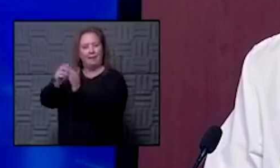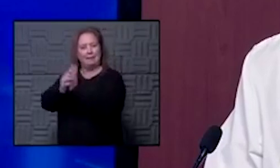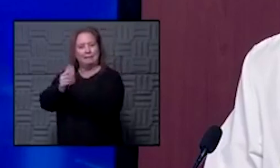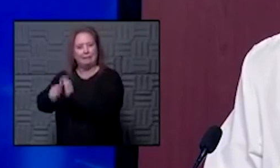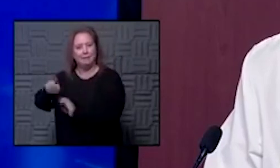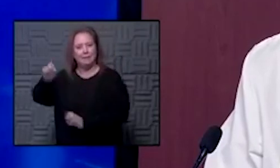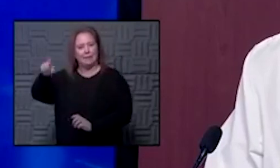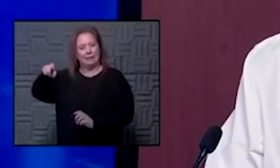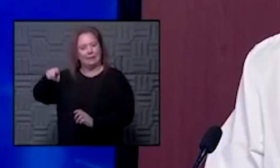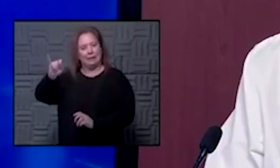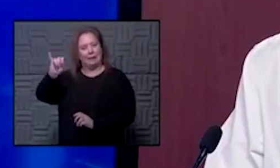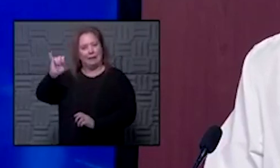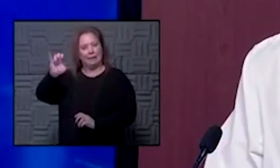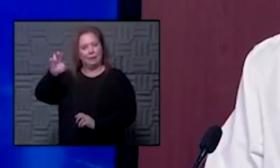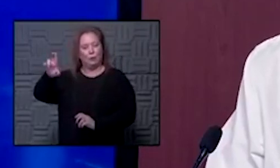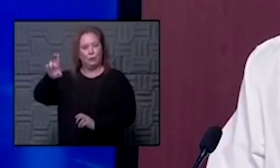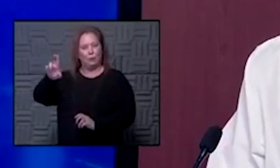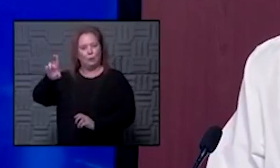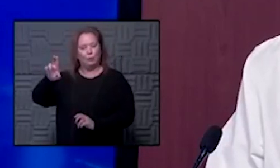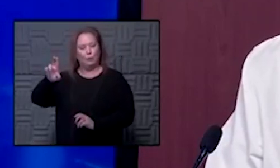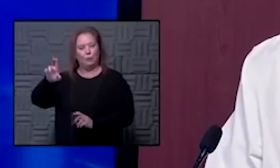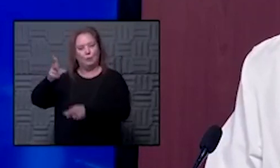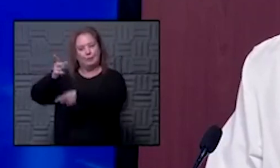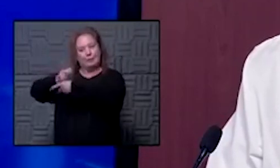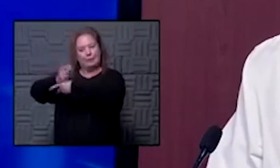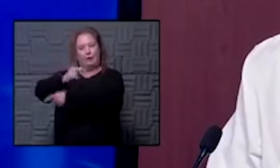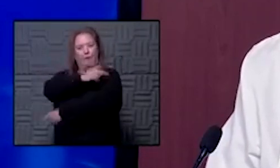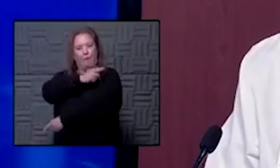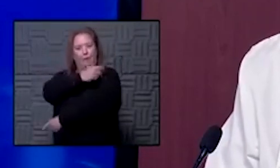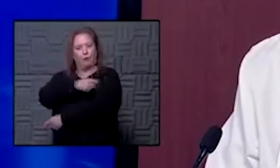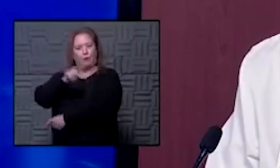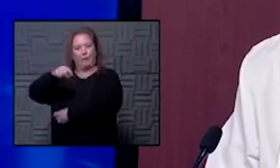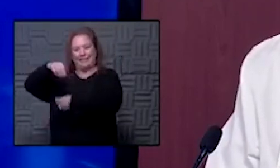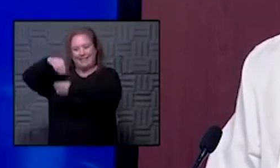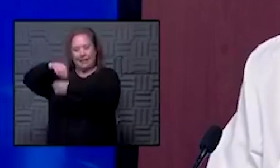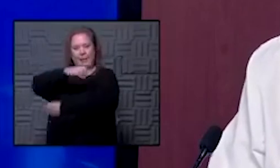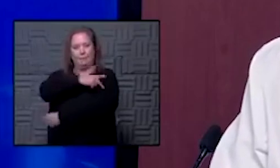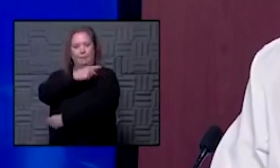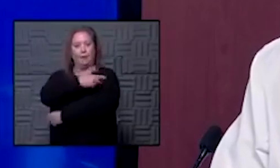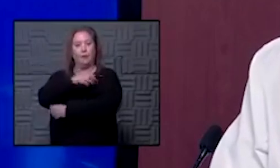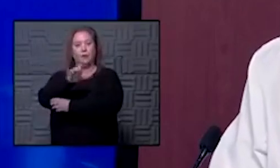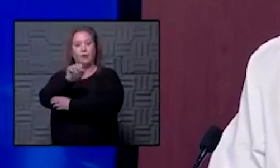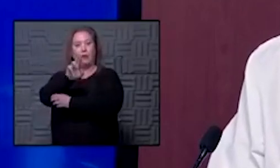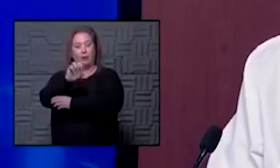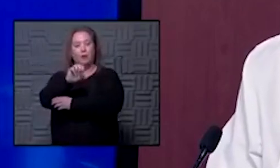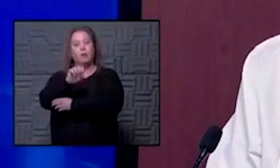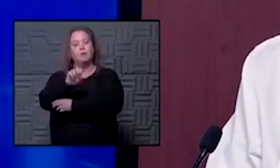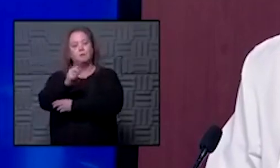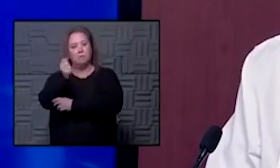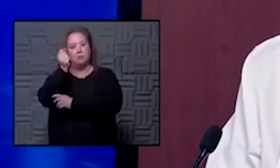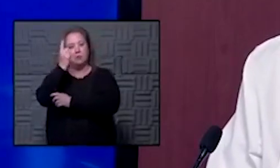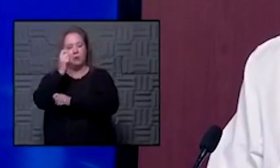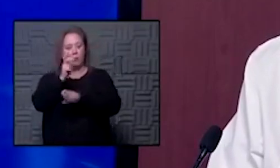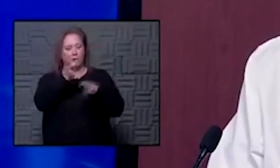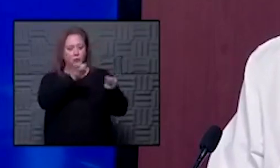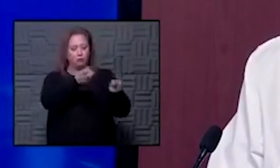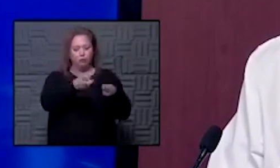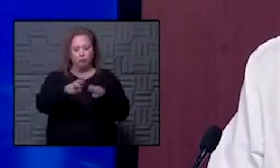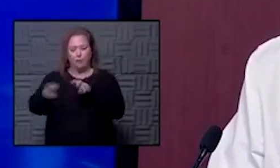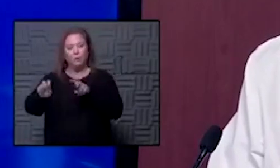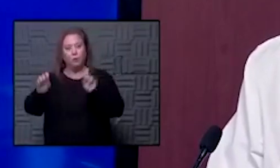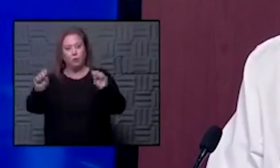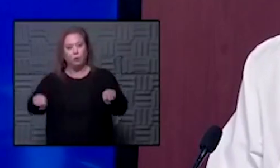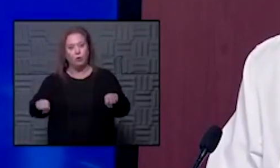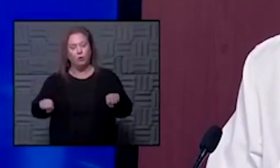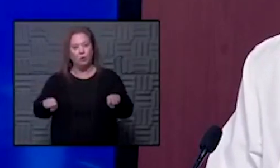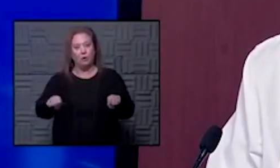that are needed in an ideal situation at least to take care of a patient who needs inpatient care so while we could shift that staff and